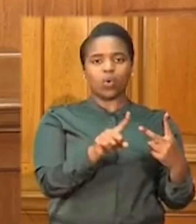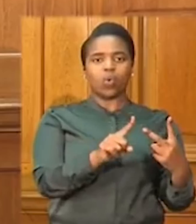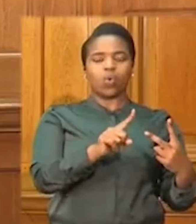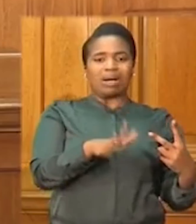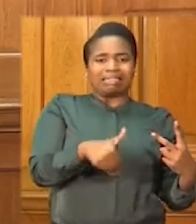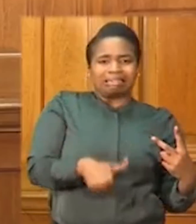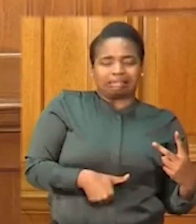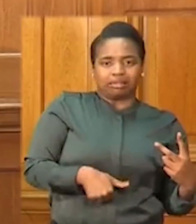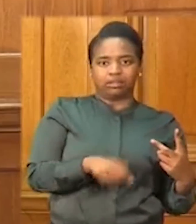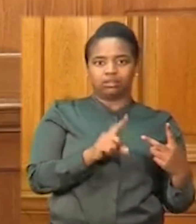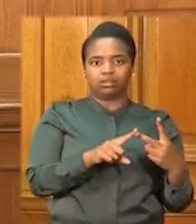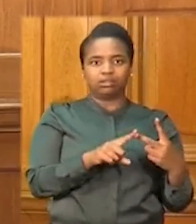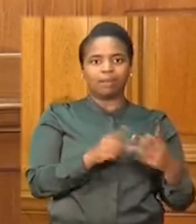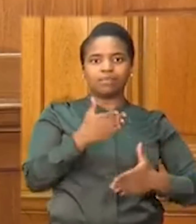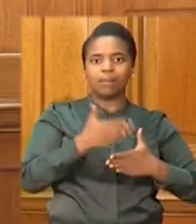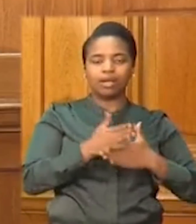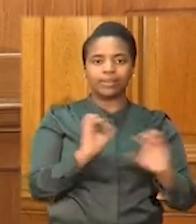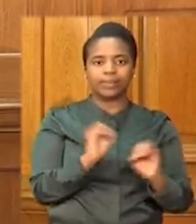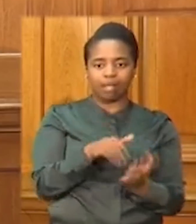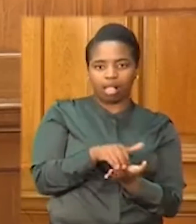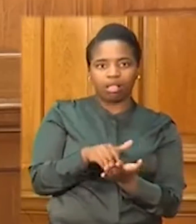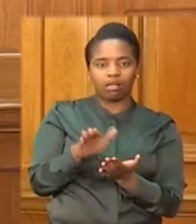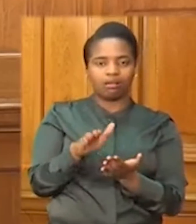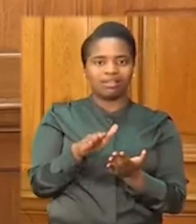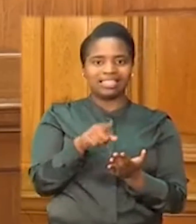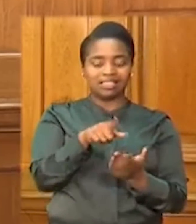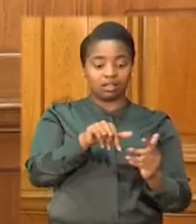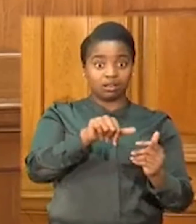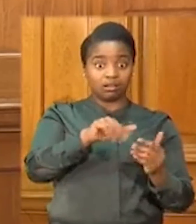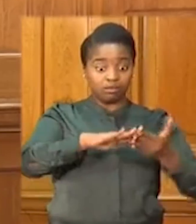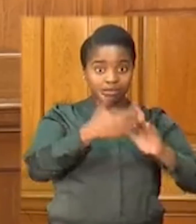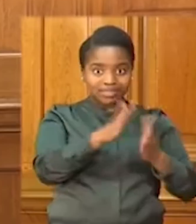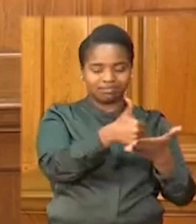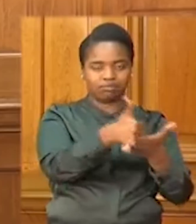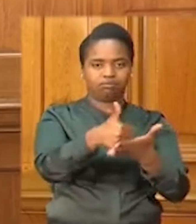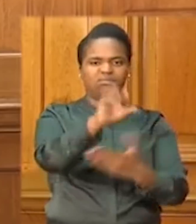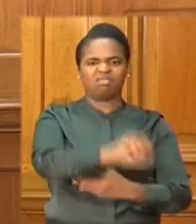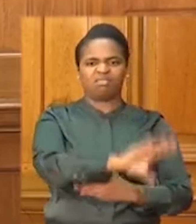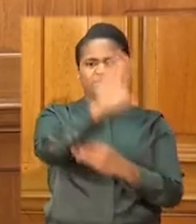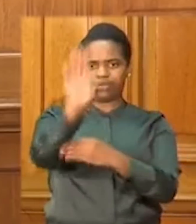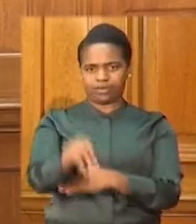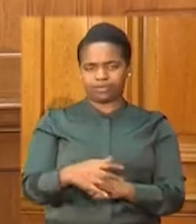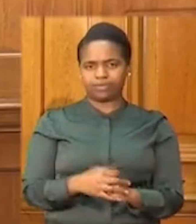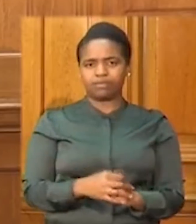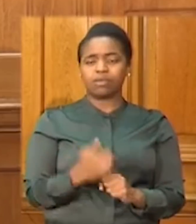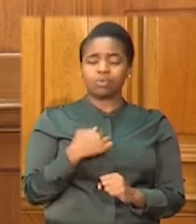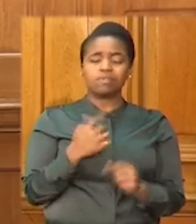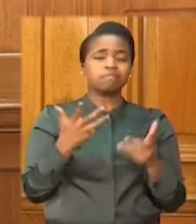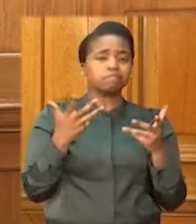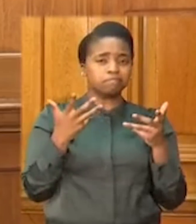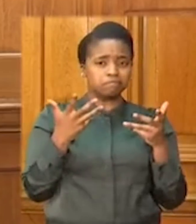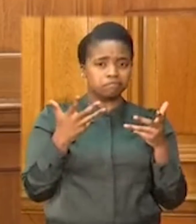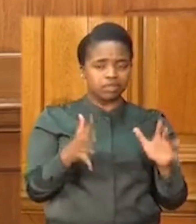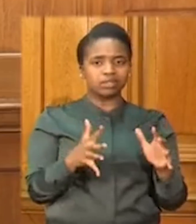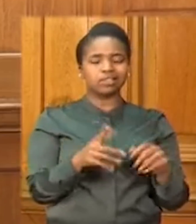social distress in our communities across the country. While we have put in place measures to